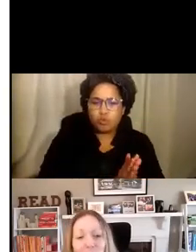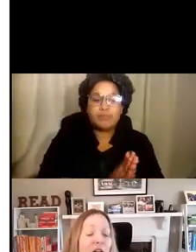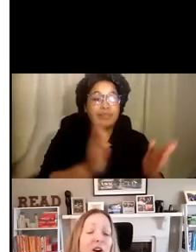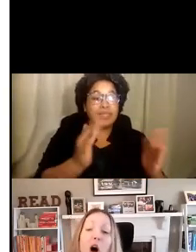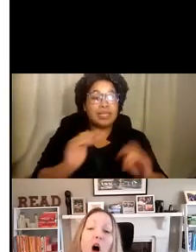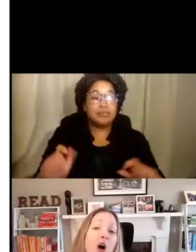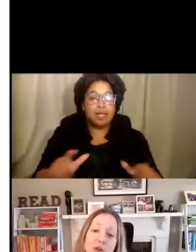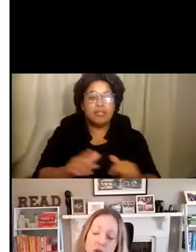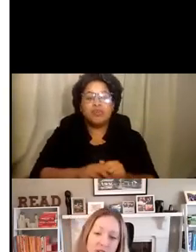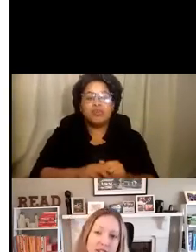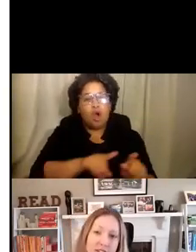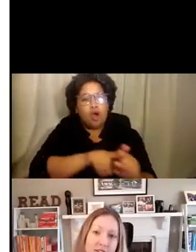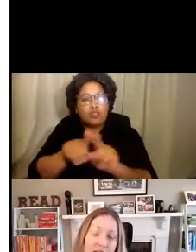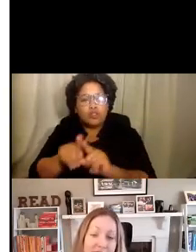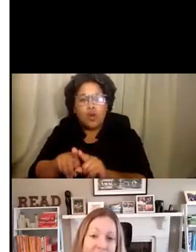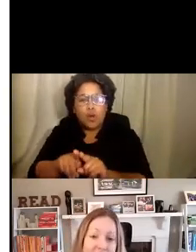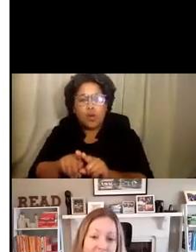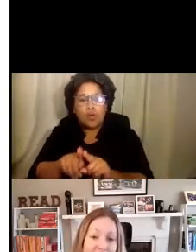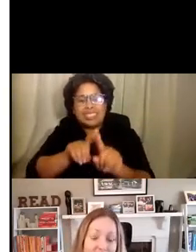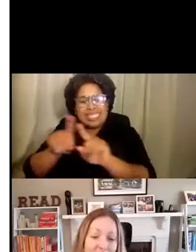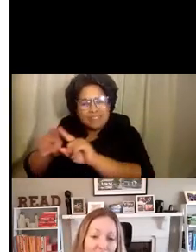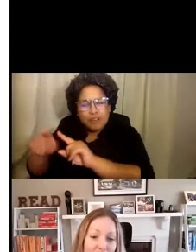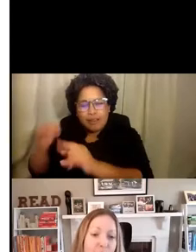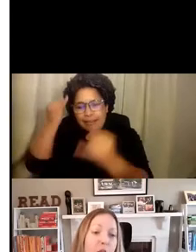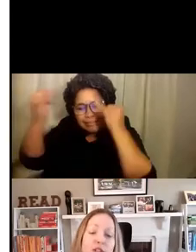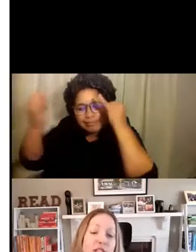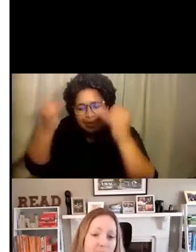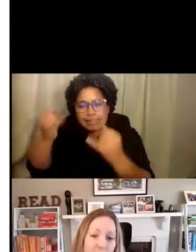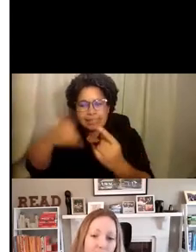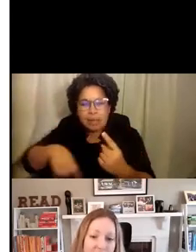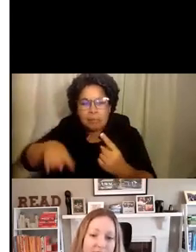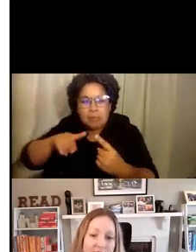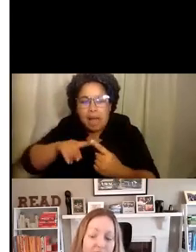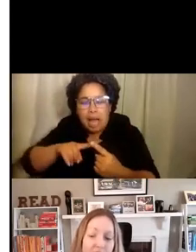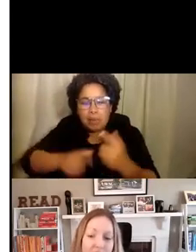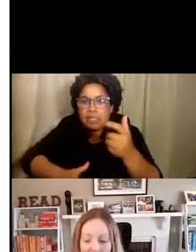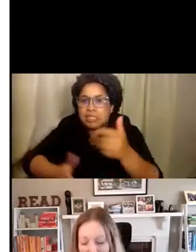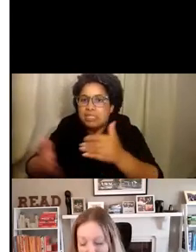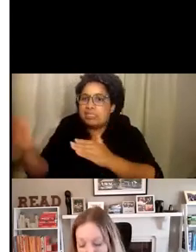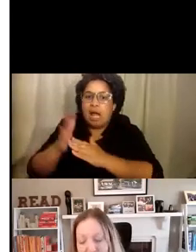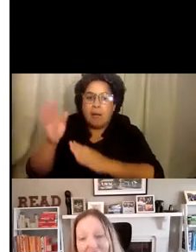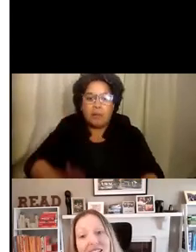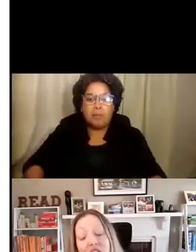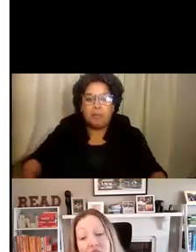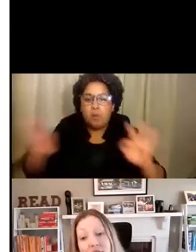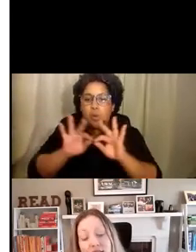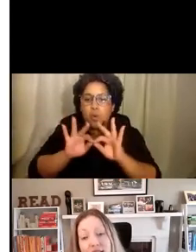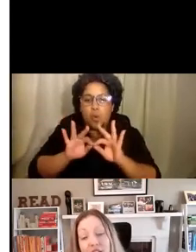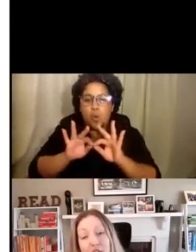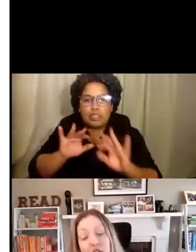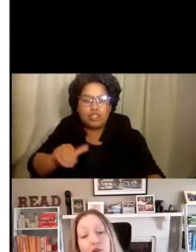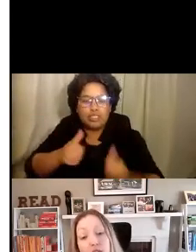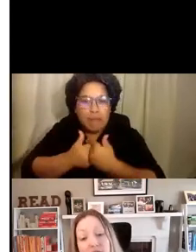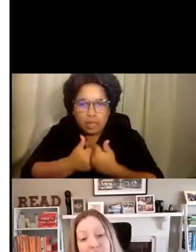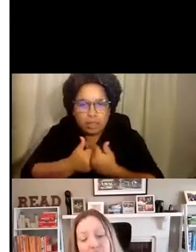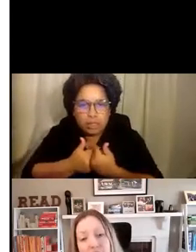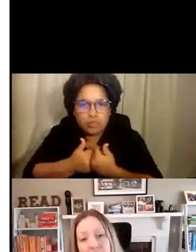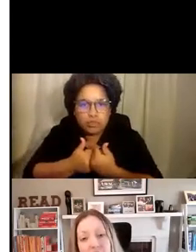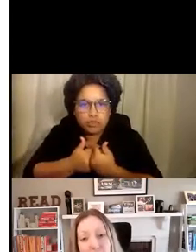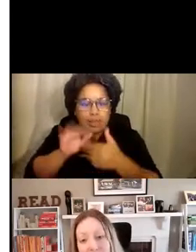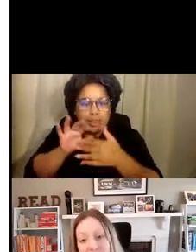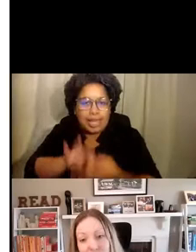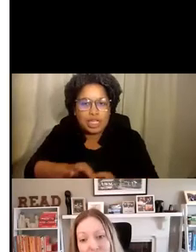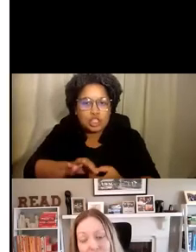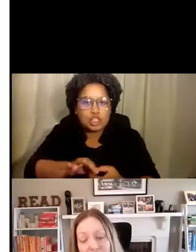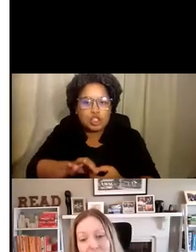we heard all sorts of different ideas about the most important challenges that the social sector